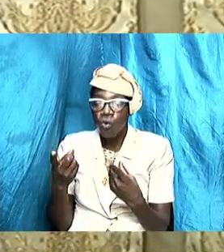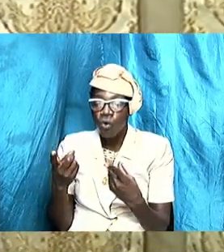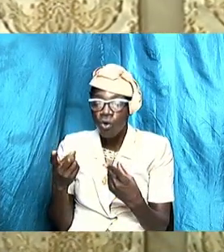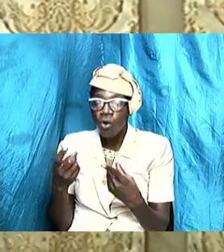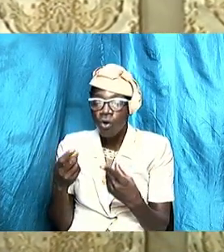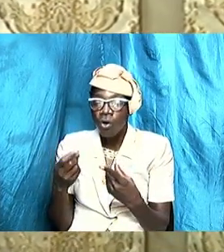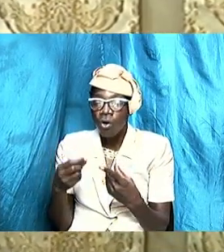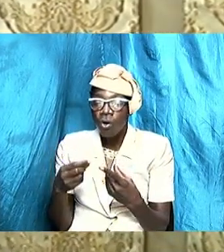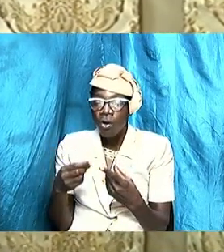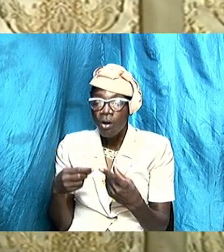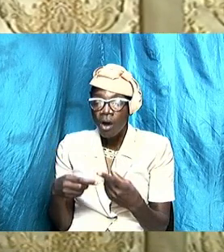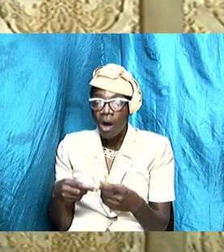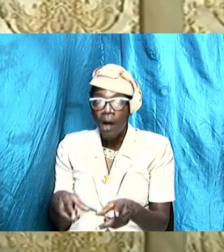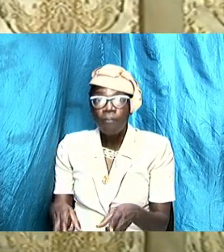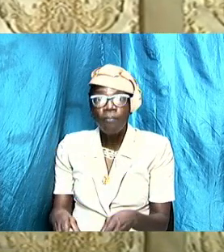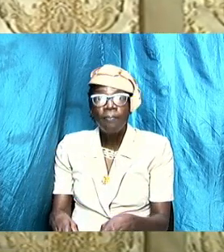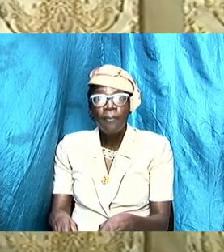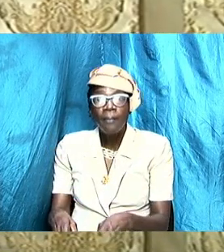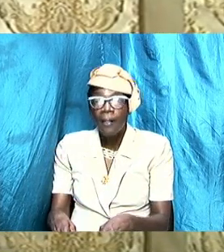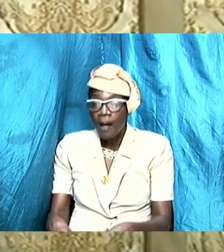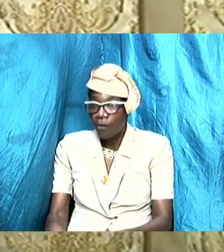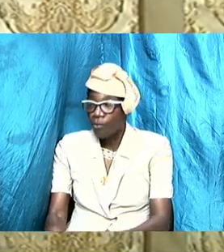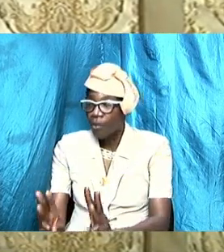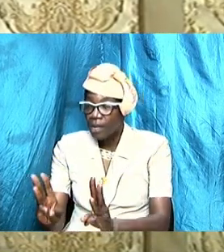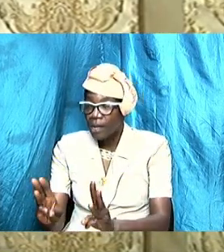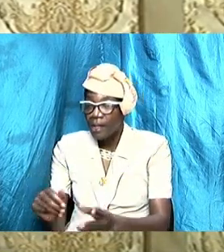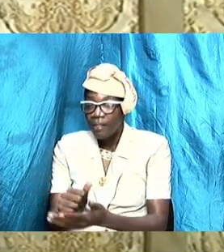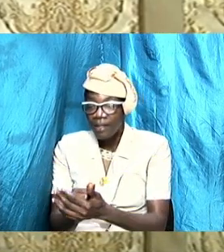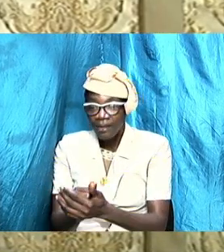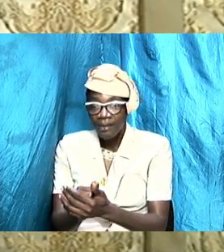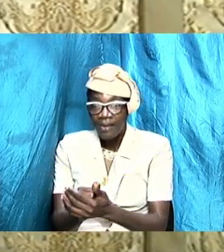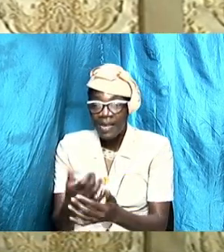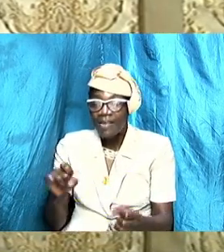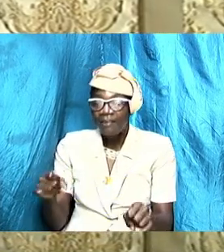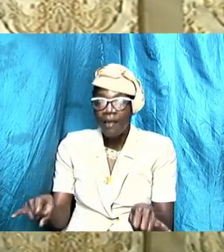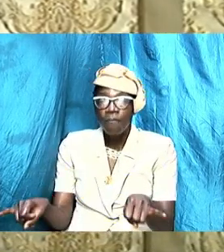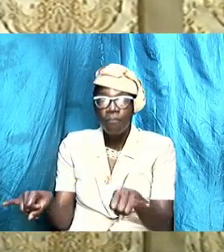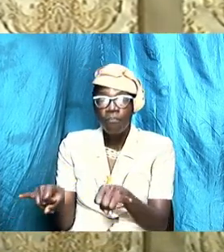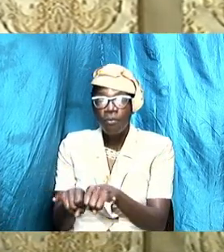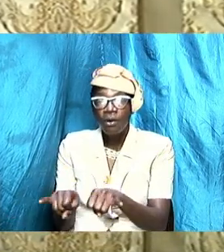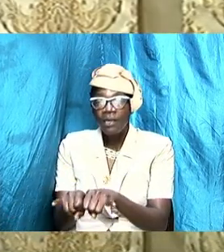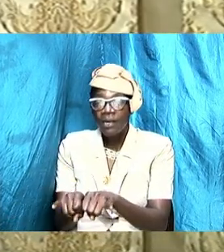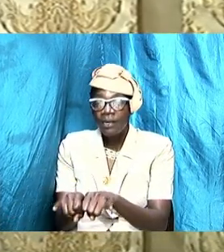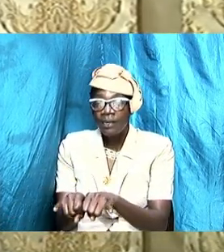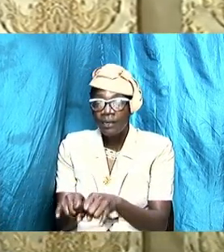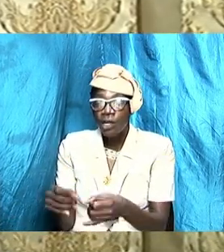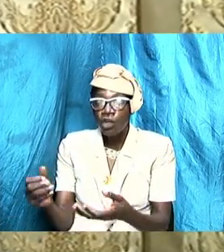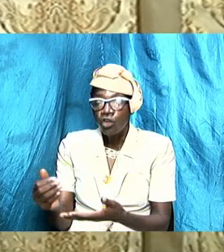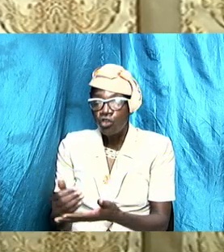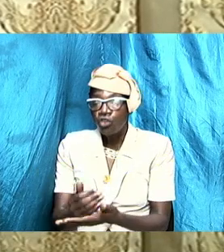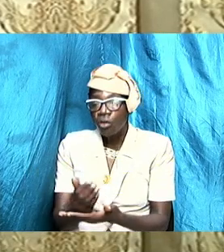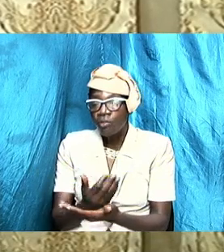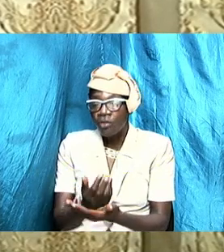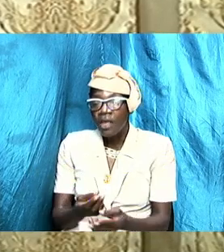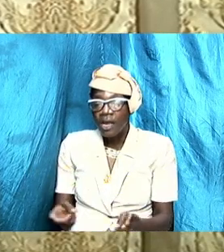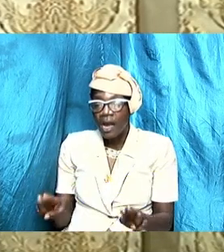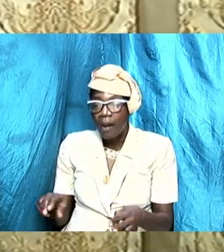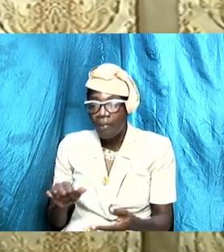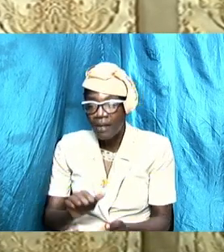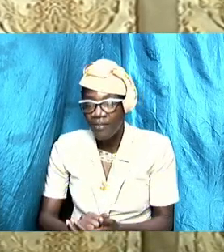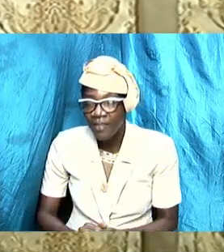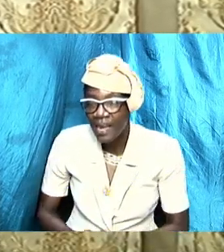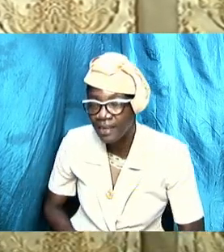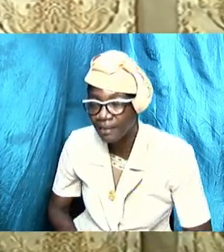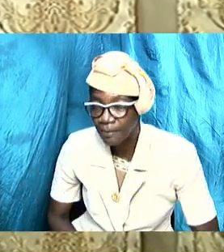particular path that is of vital importance but something arises that requires